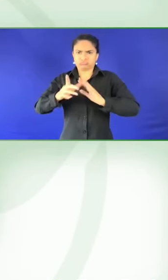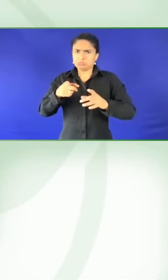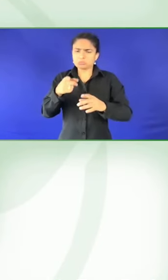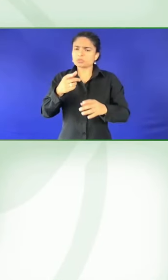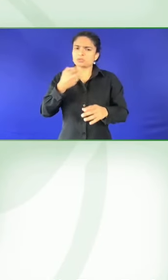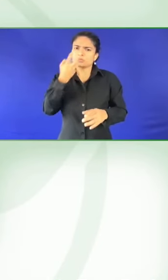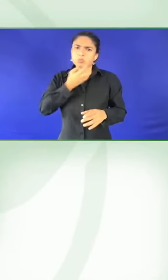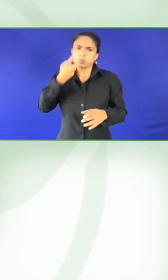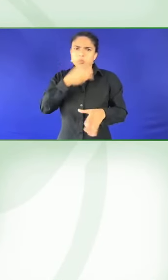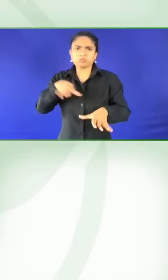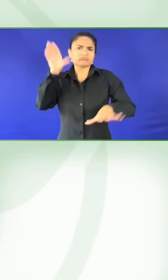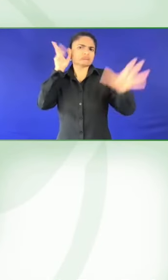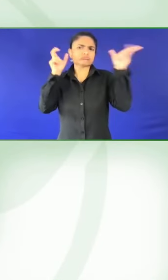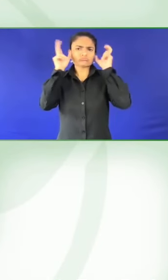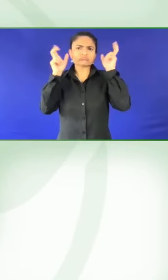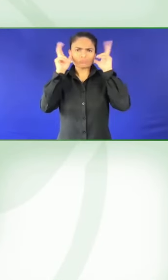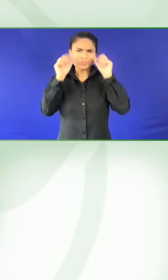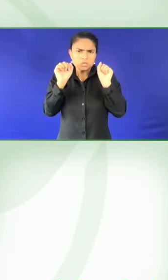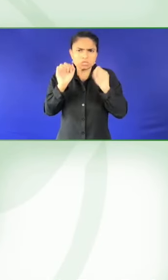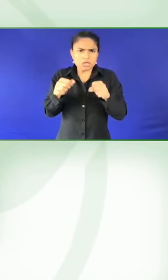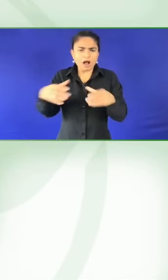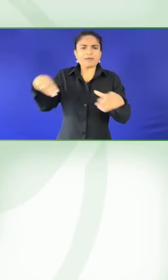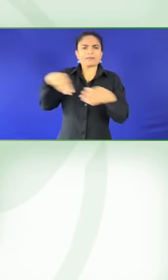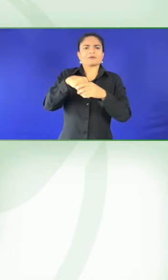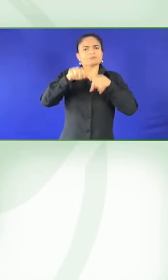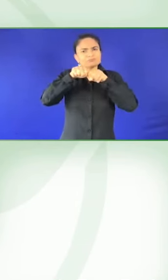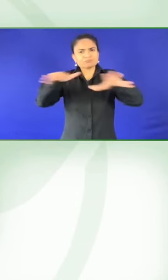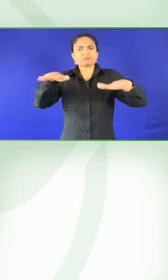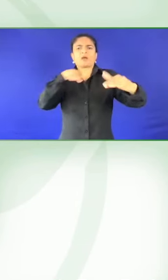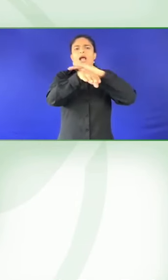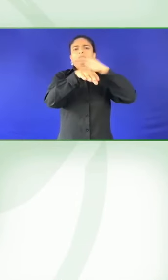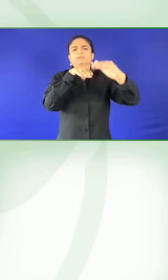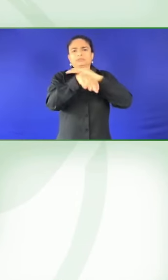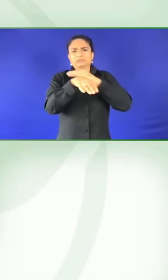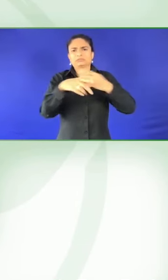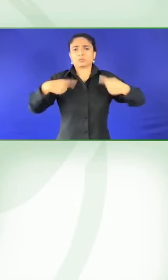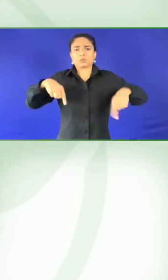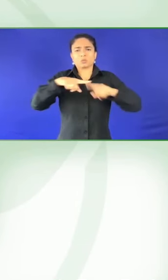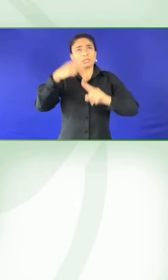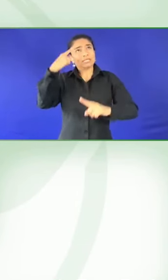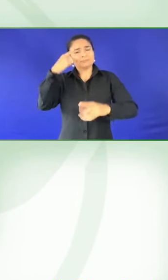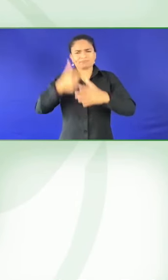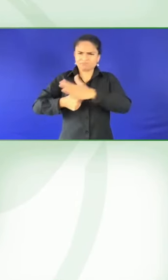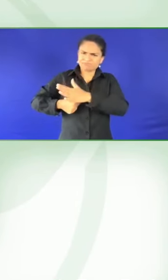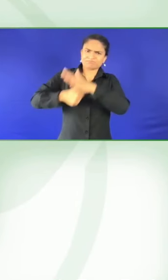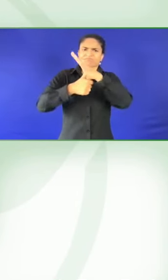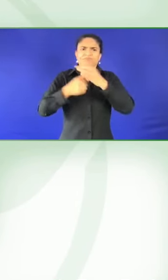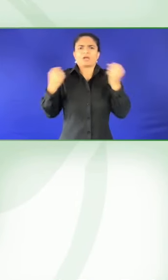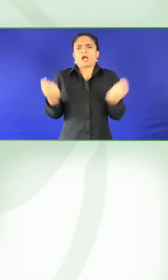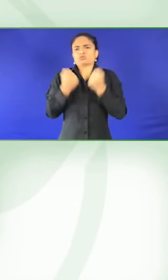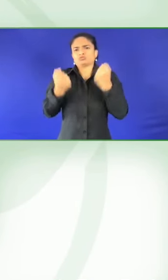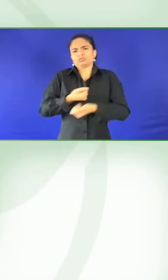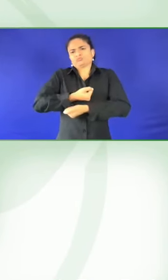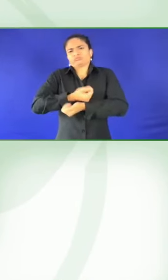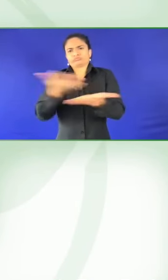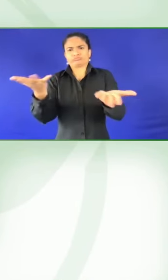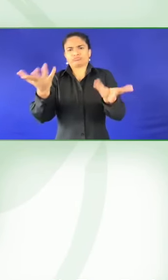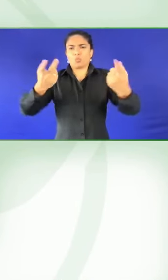And we've just been told that your video is now available to play, so perhaps to illustrate some of that local culture, we could play that video?